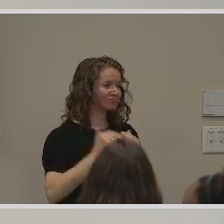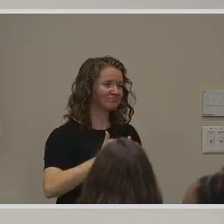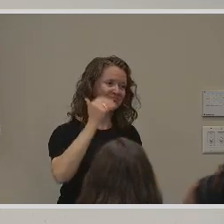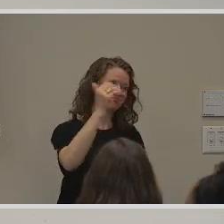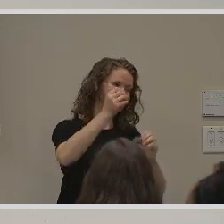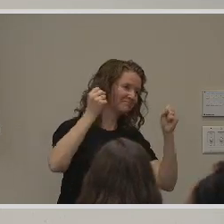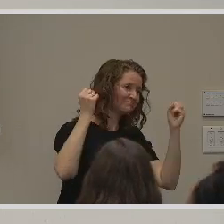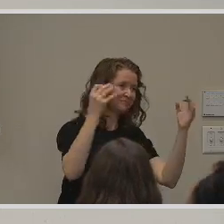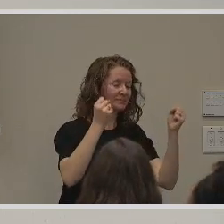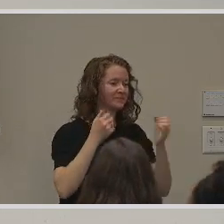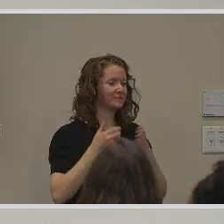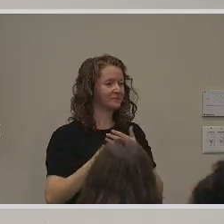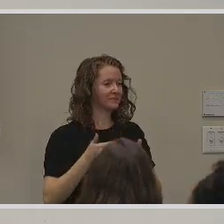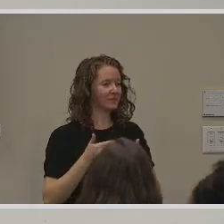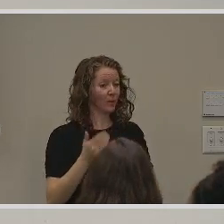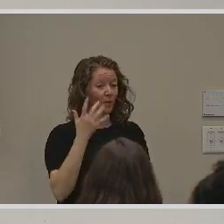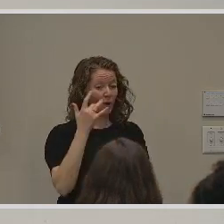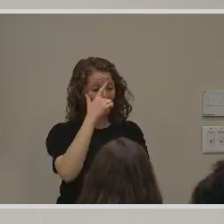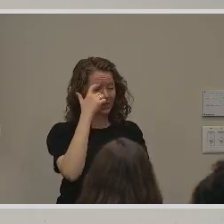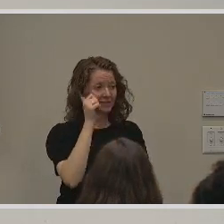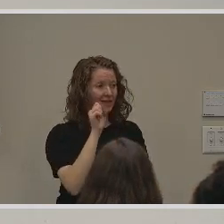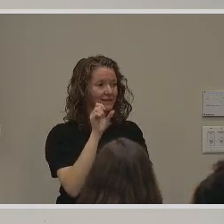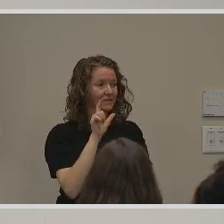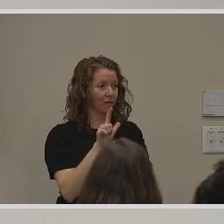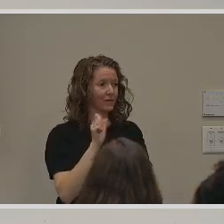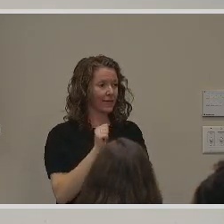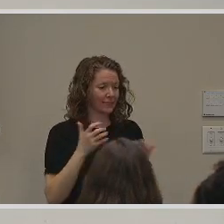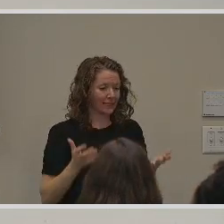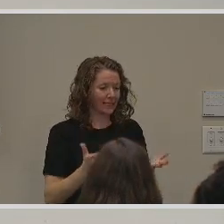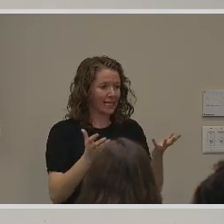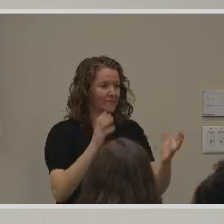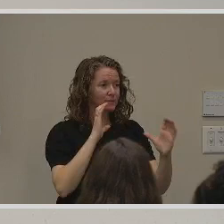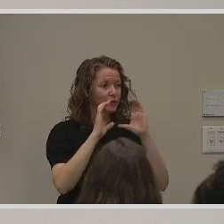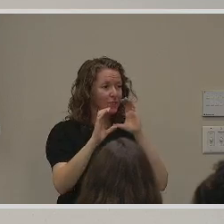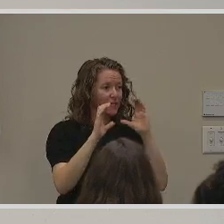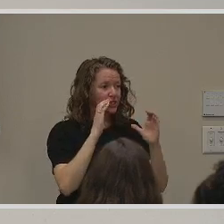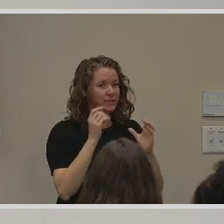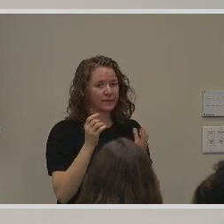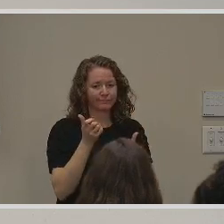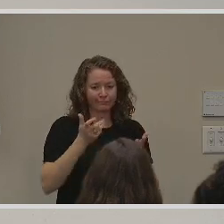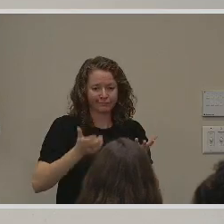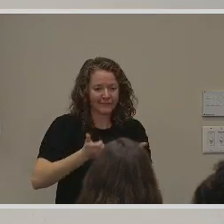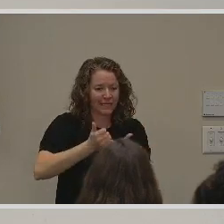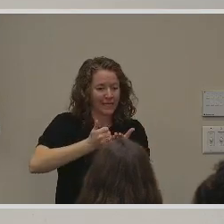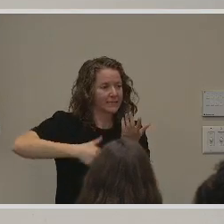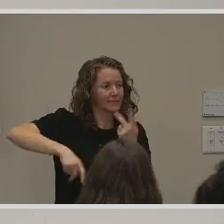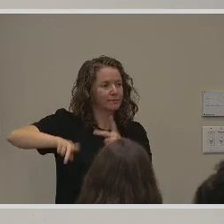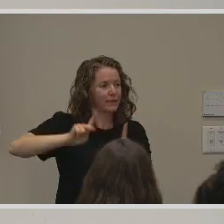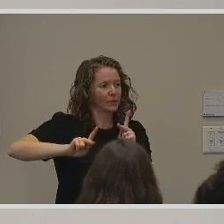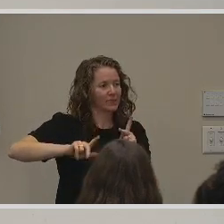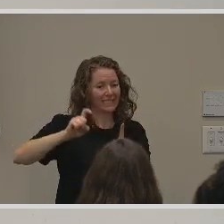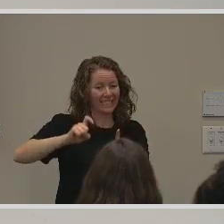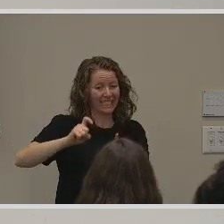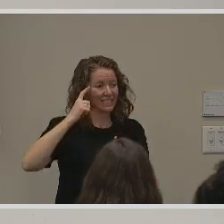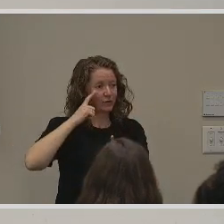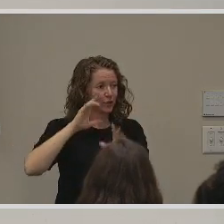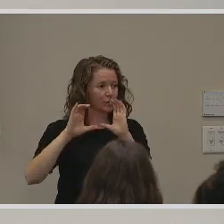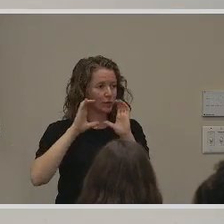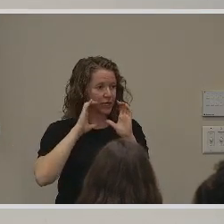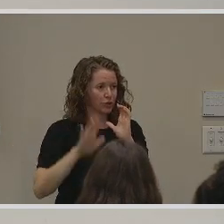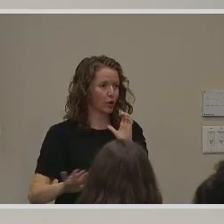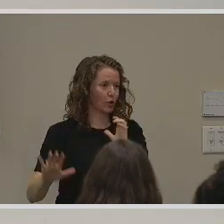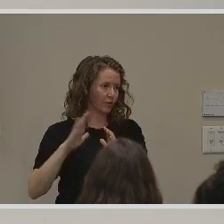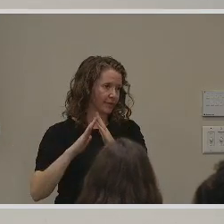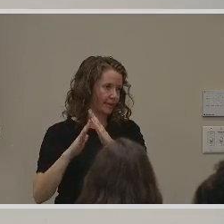ASL enhances communication and empathy towards those with diverse backgrounds and needs. This platform for continued learning helps us focus